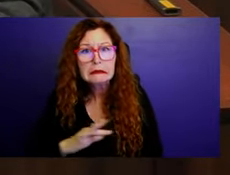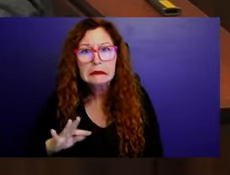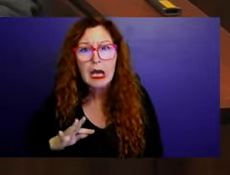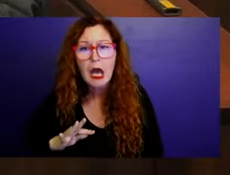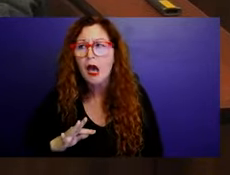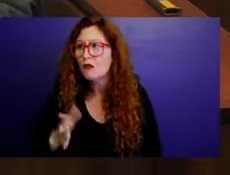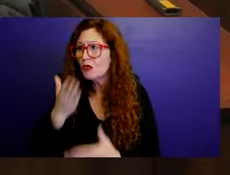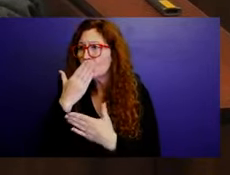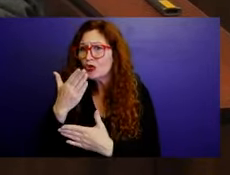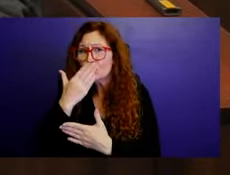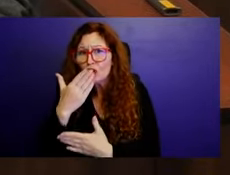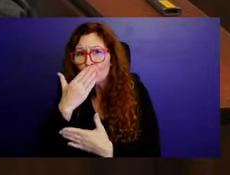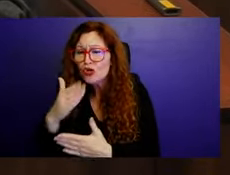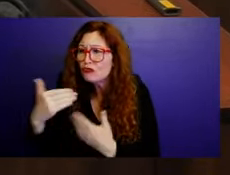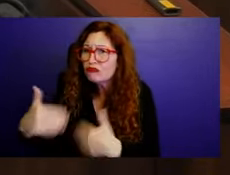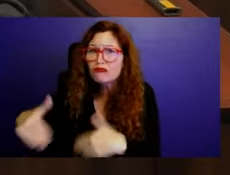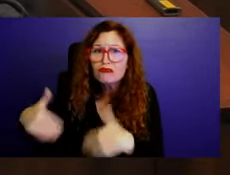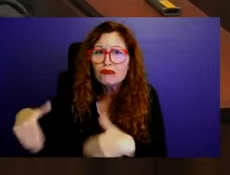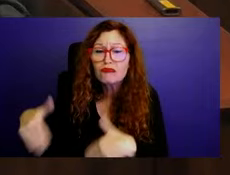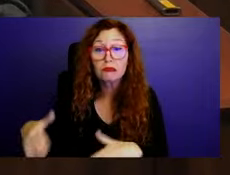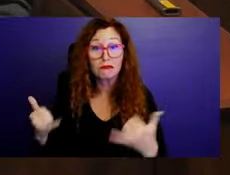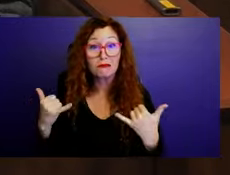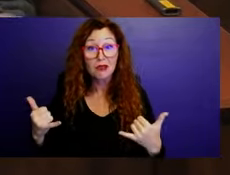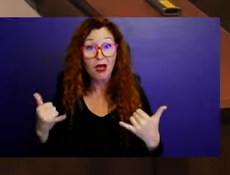ruining the reputation of our city.